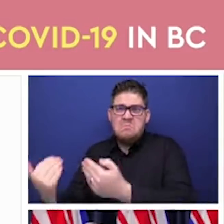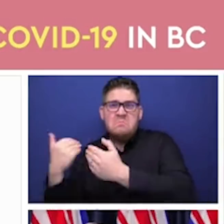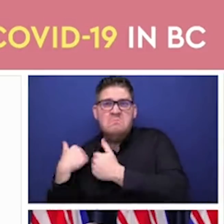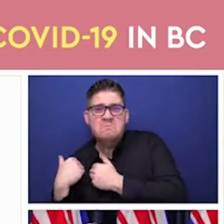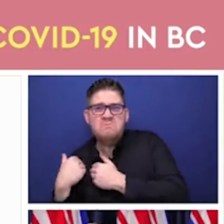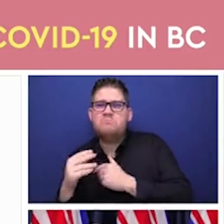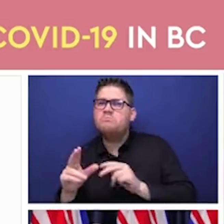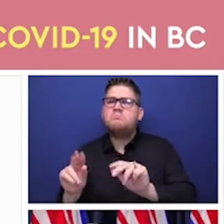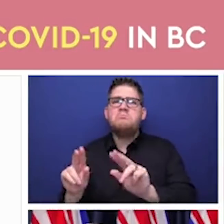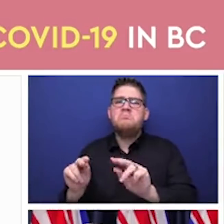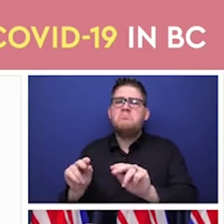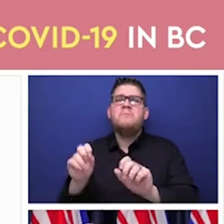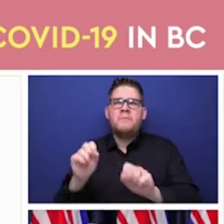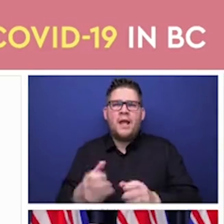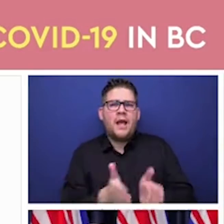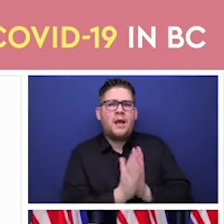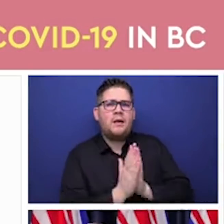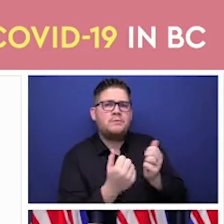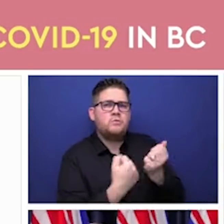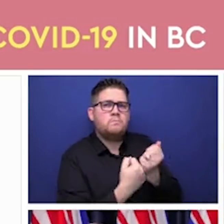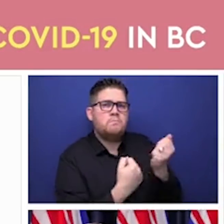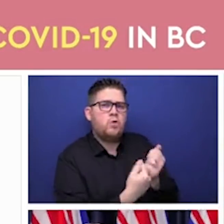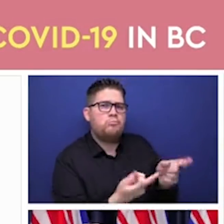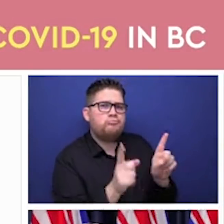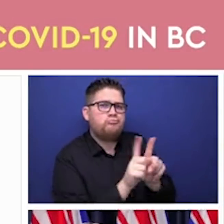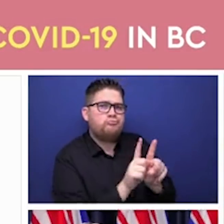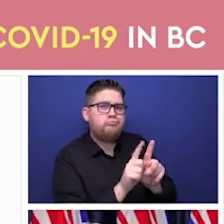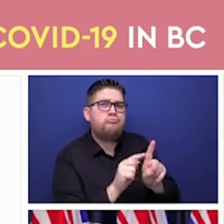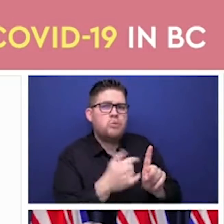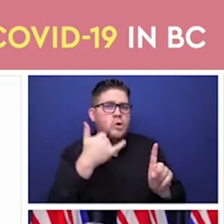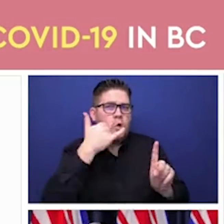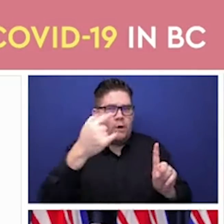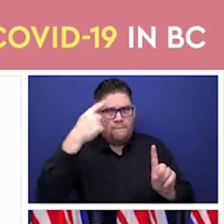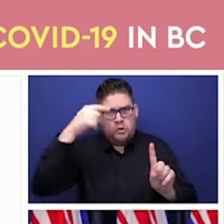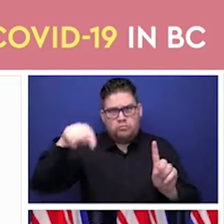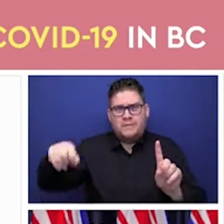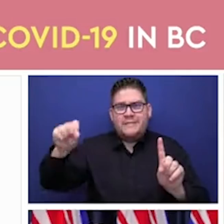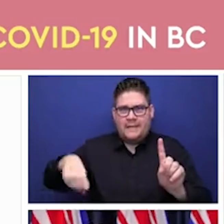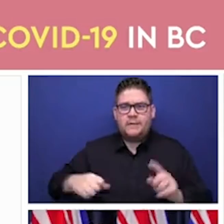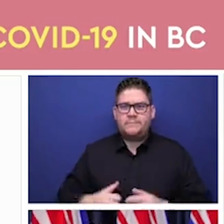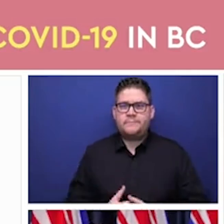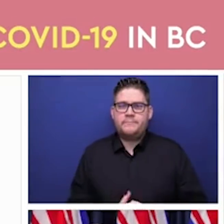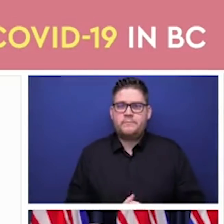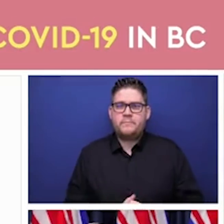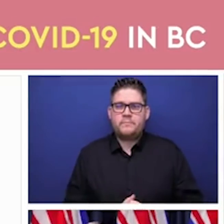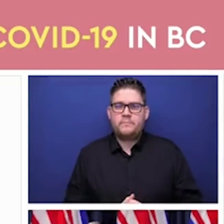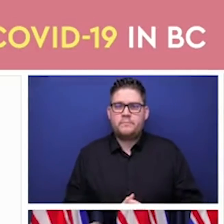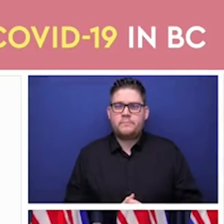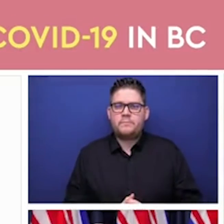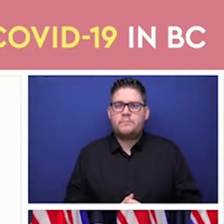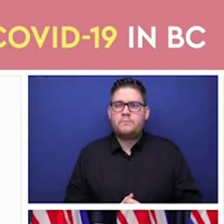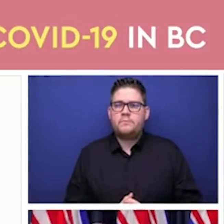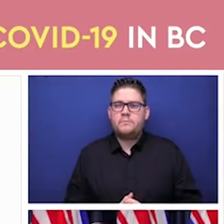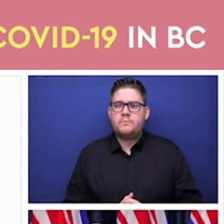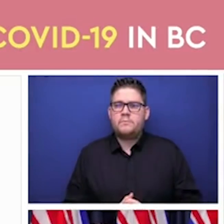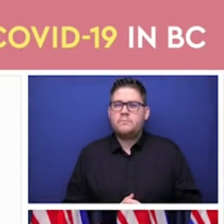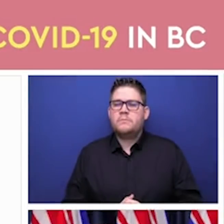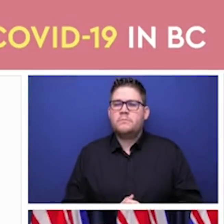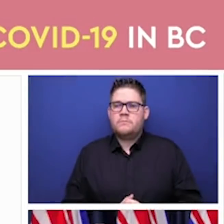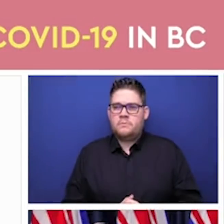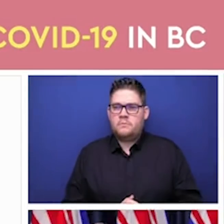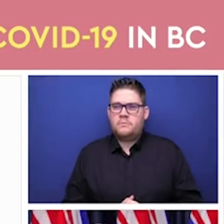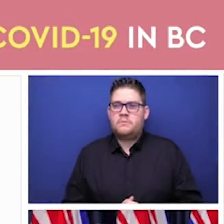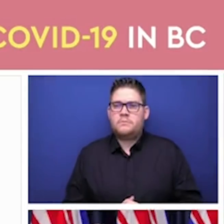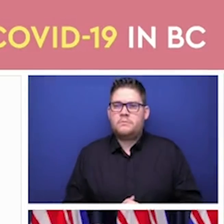that is, will have lots of information along with the health authority websites about where and how you go through the steps to get yourself an